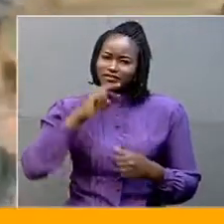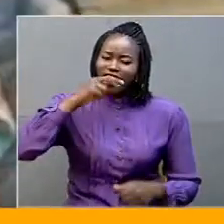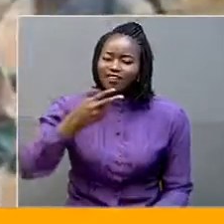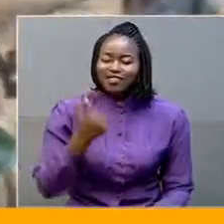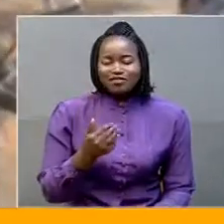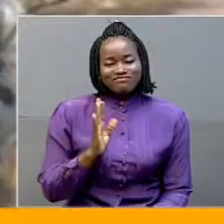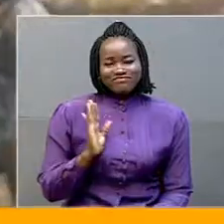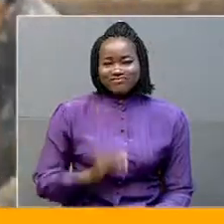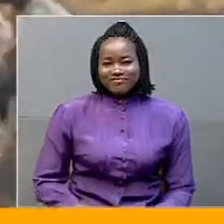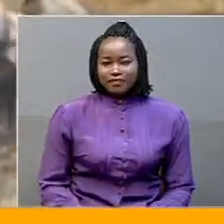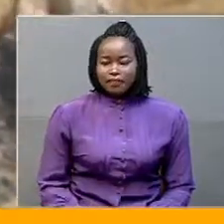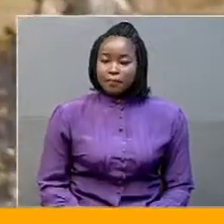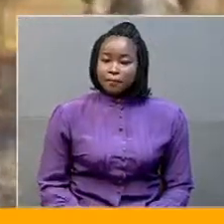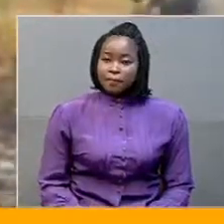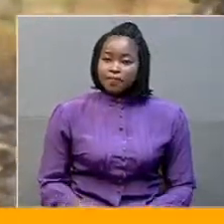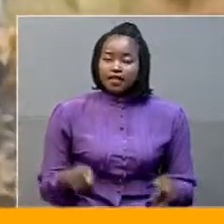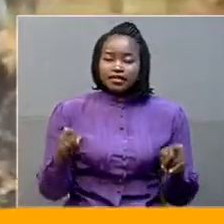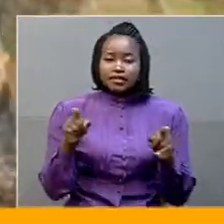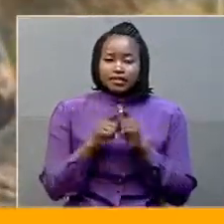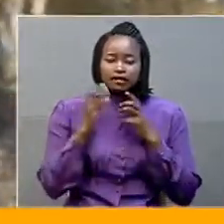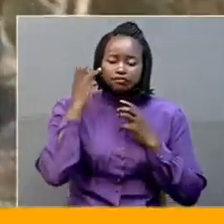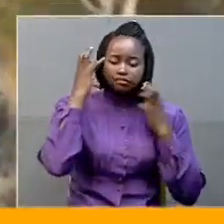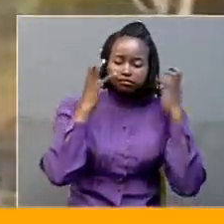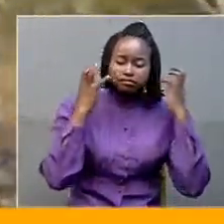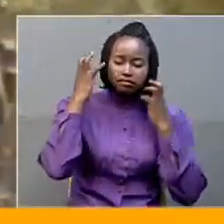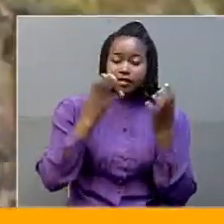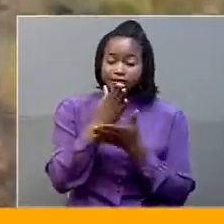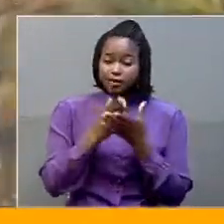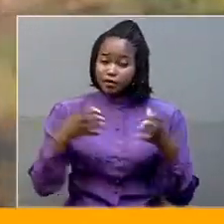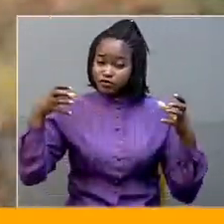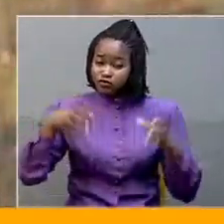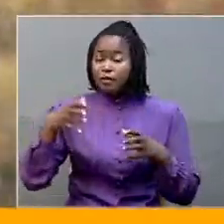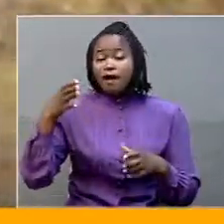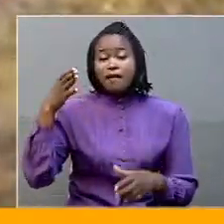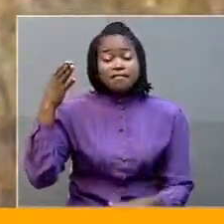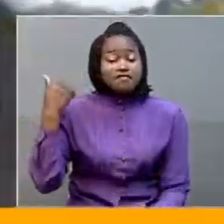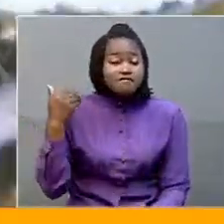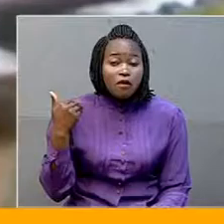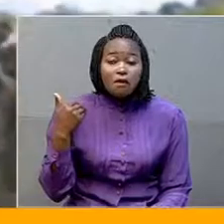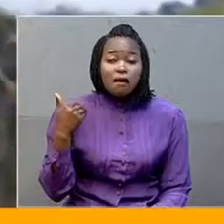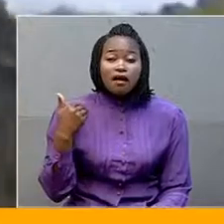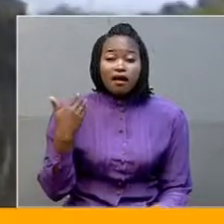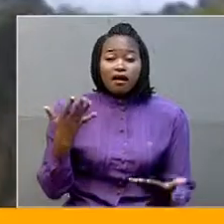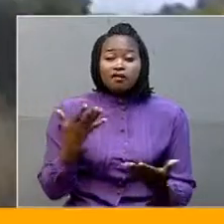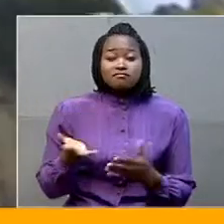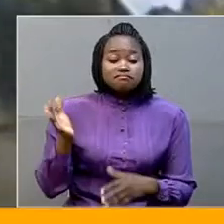It is mind-boggling that there are groups of the former abductees who have not been rehabilitated, whereas government injects